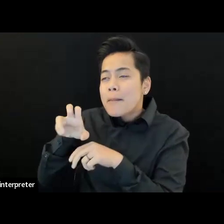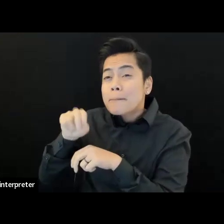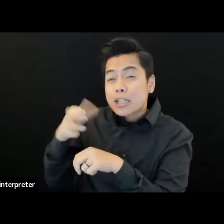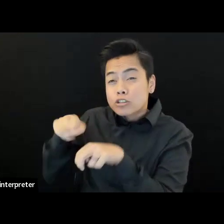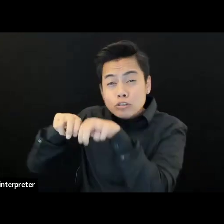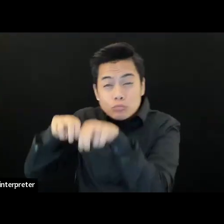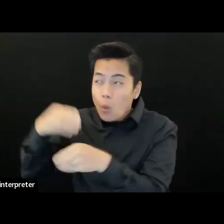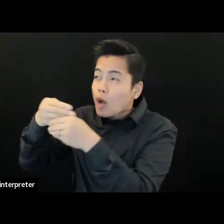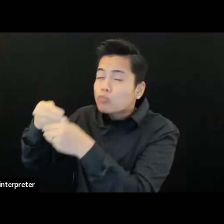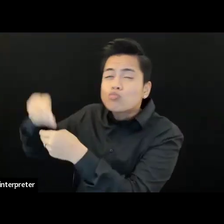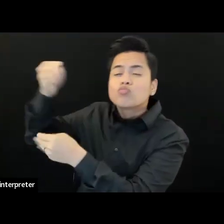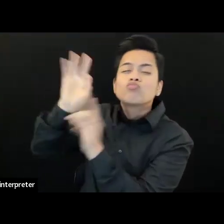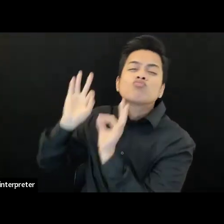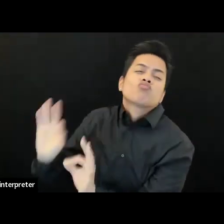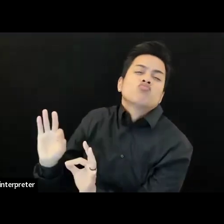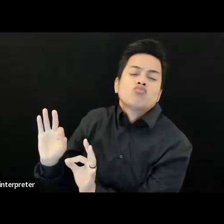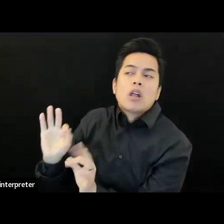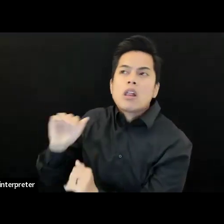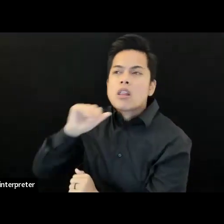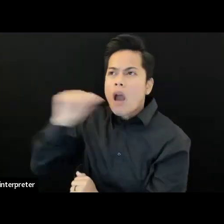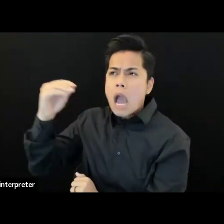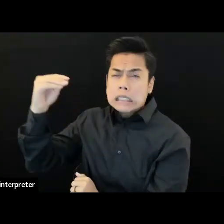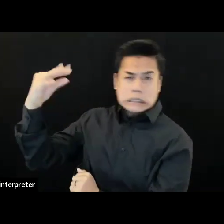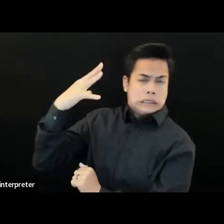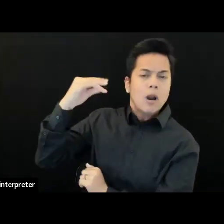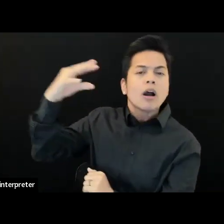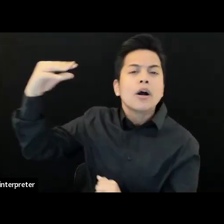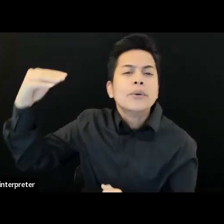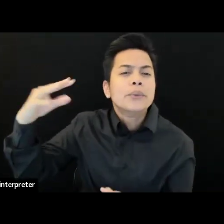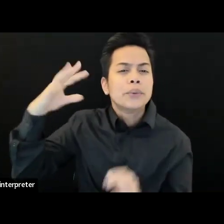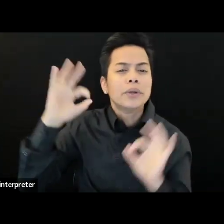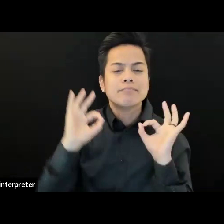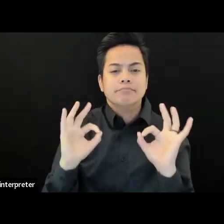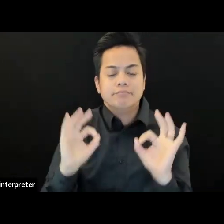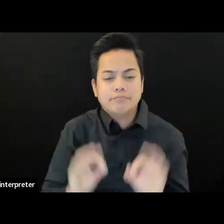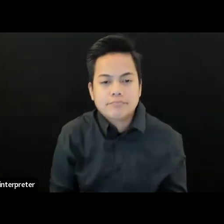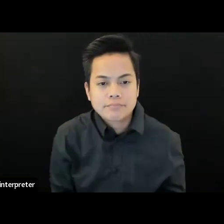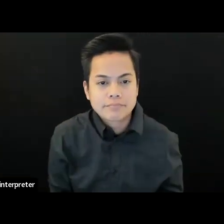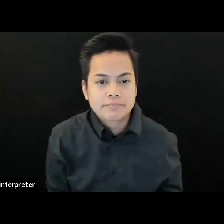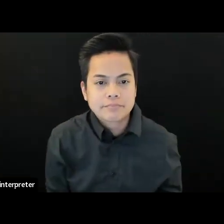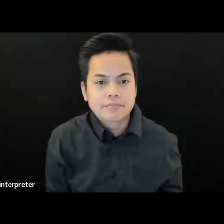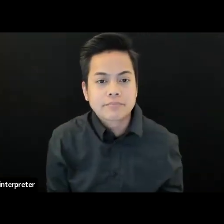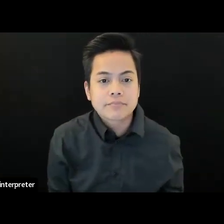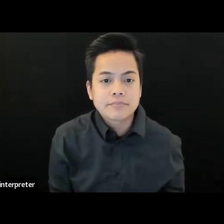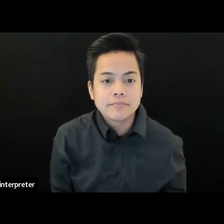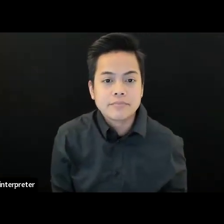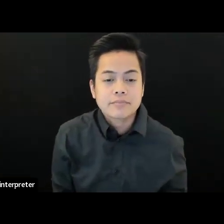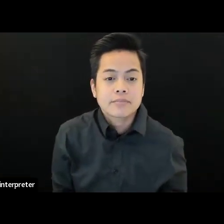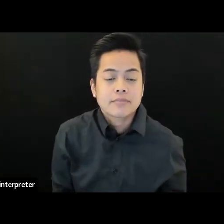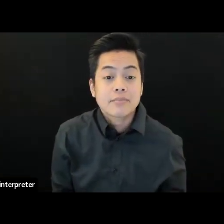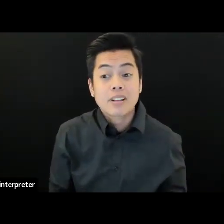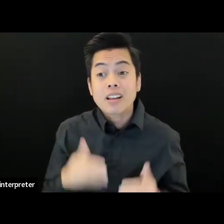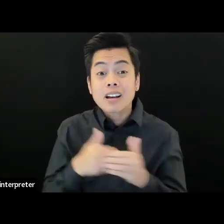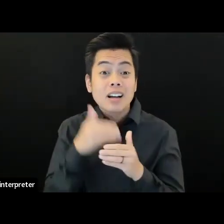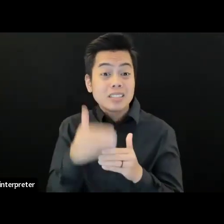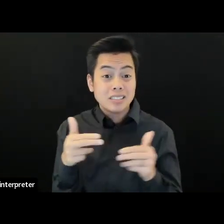All right. So the next slide is a view from above. And what you see is a